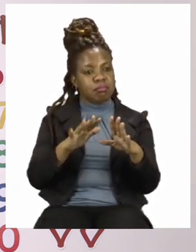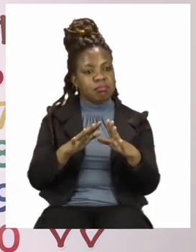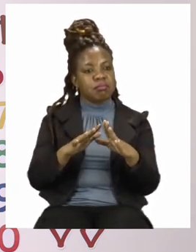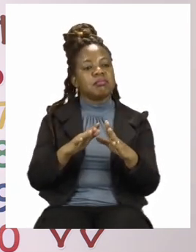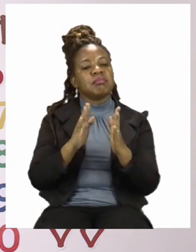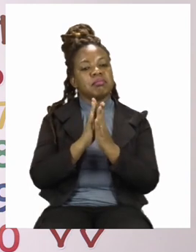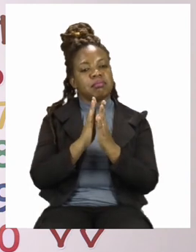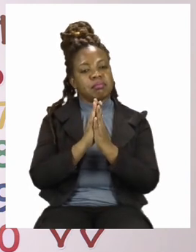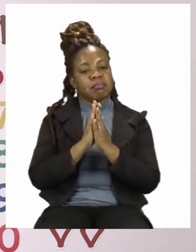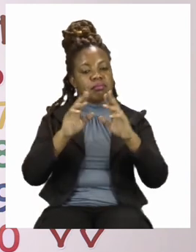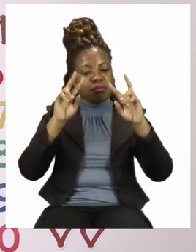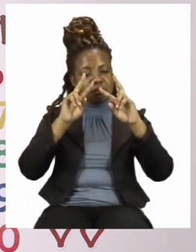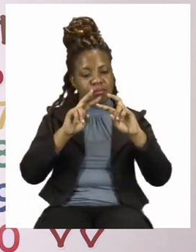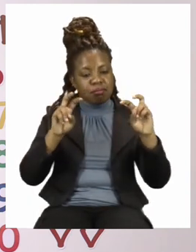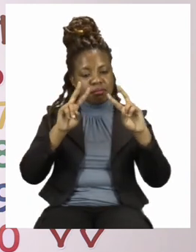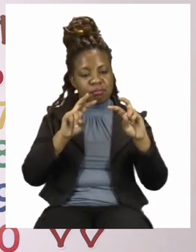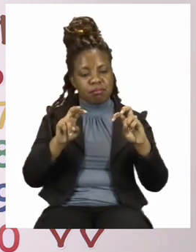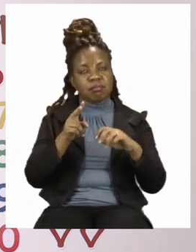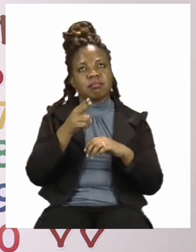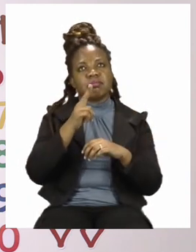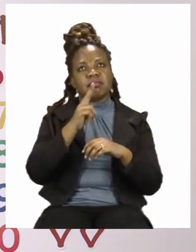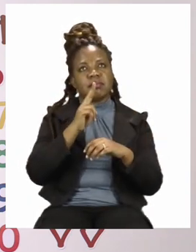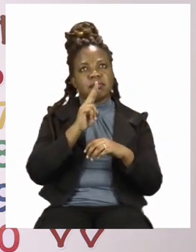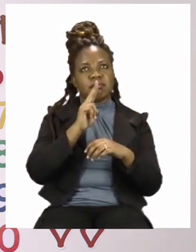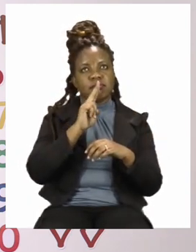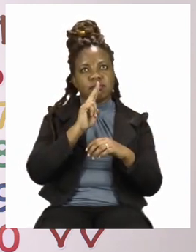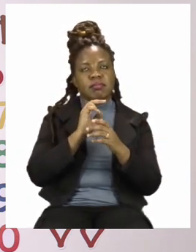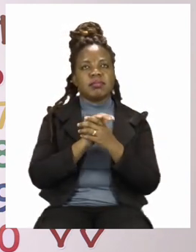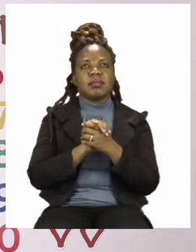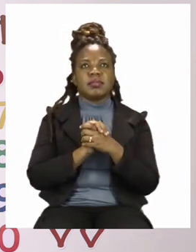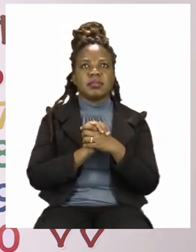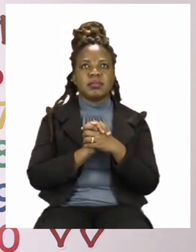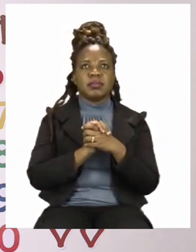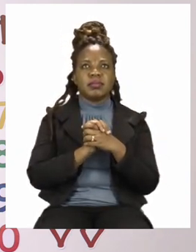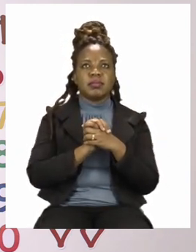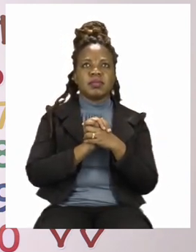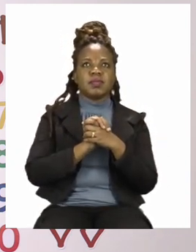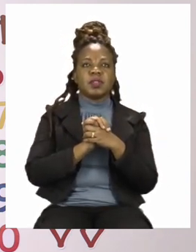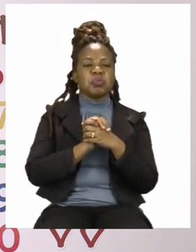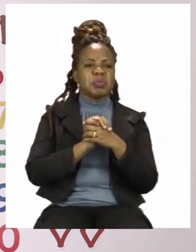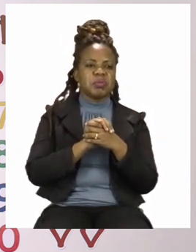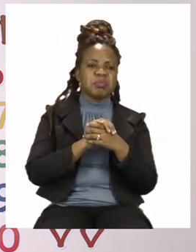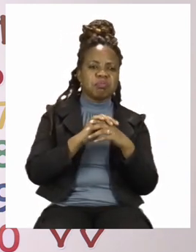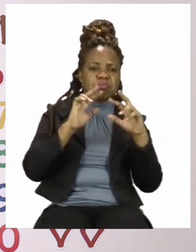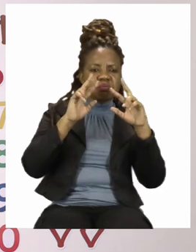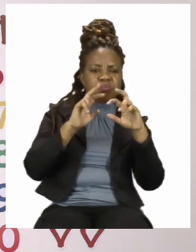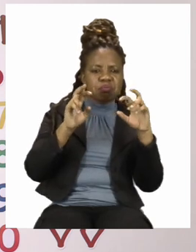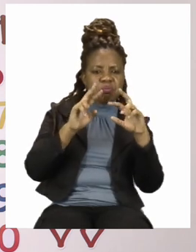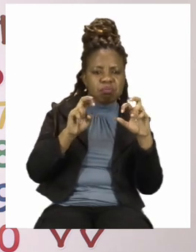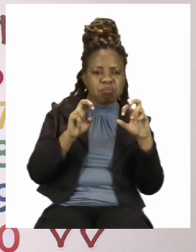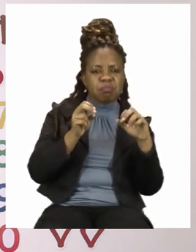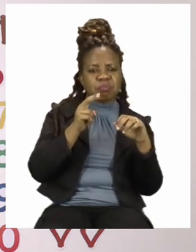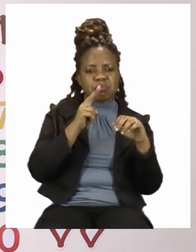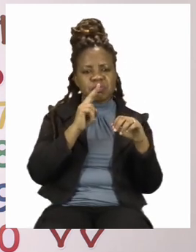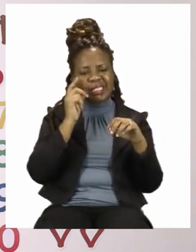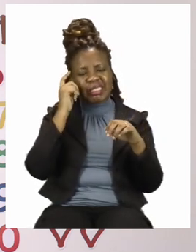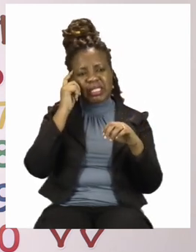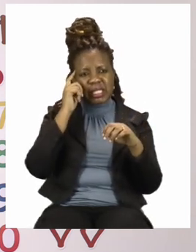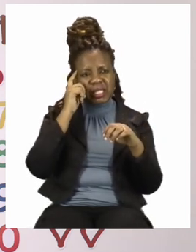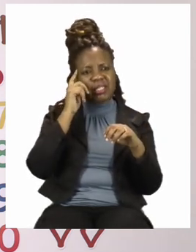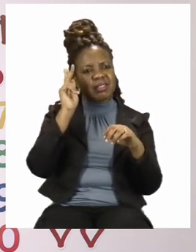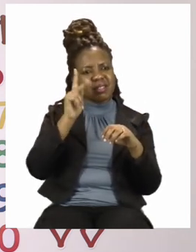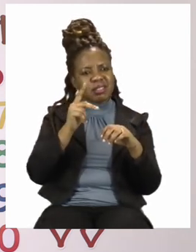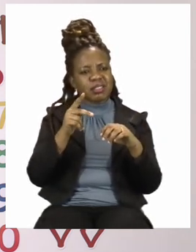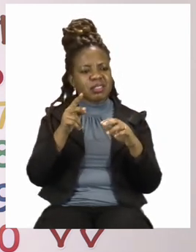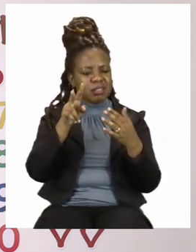when you're looking for your answers, please, please, please go back to the passage. Then the last one, you need